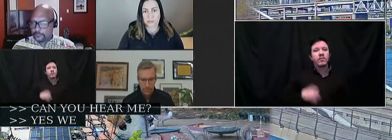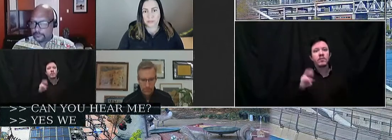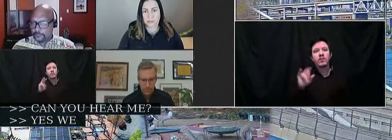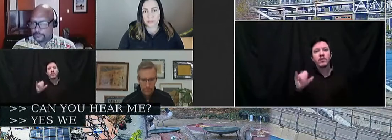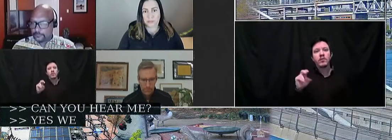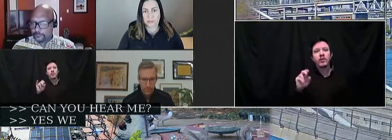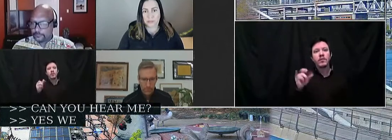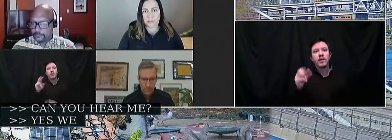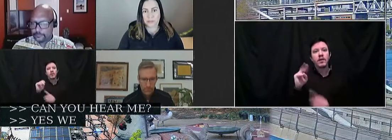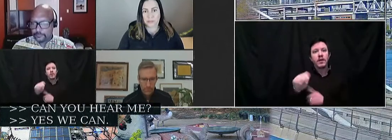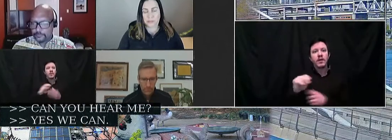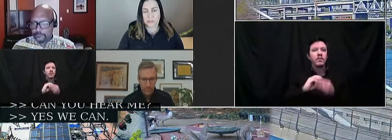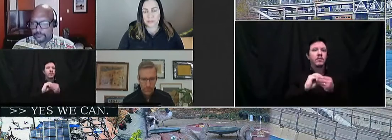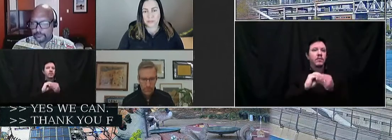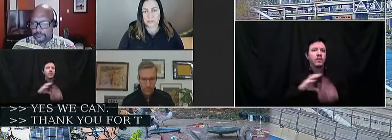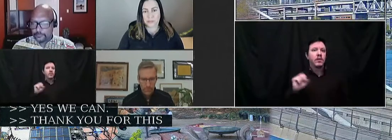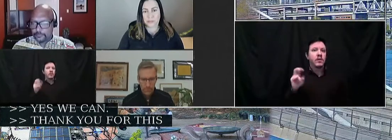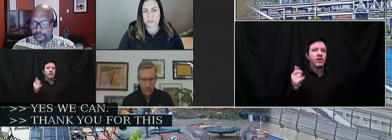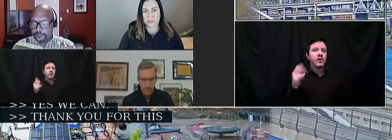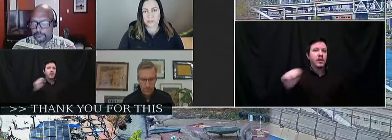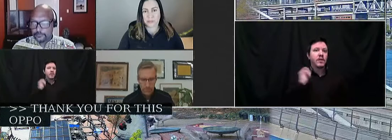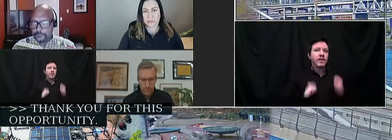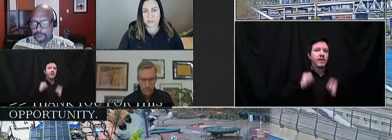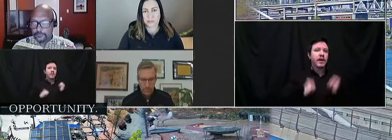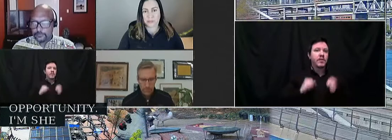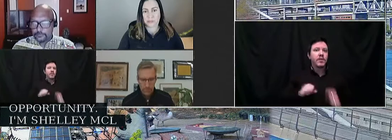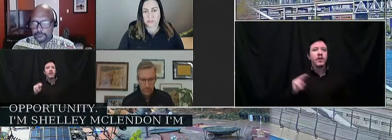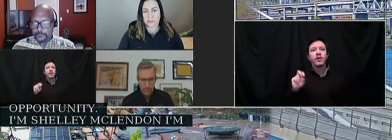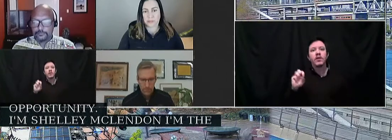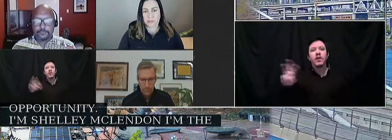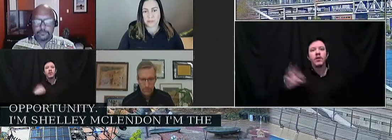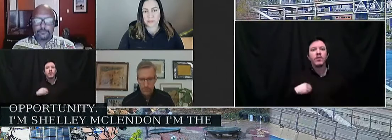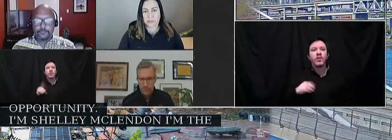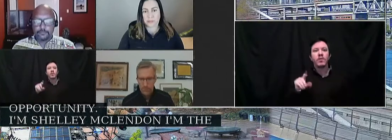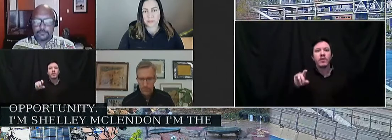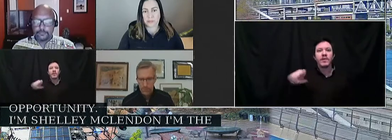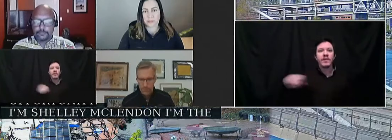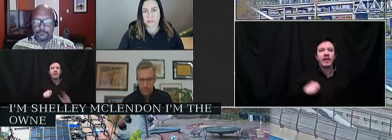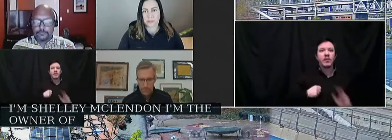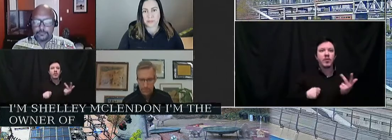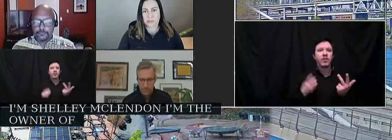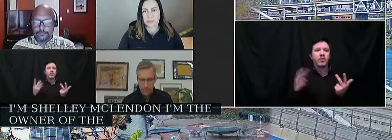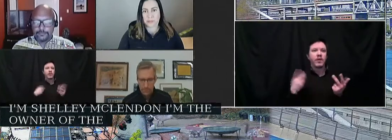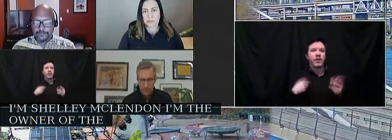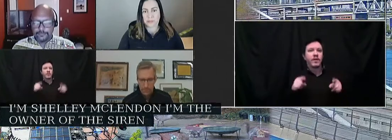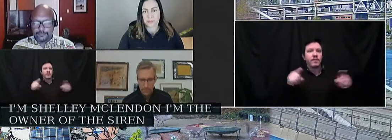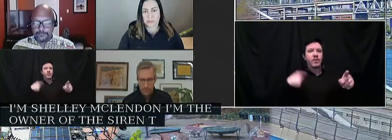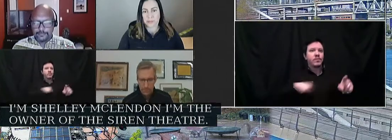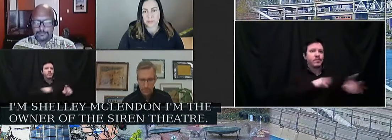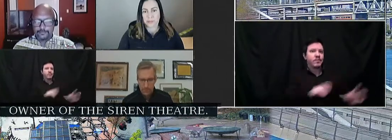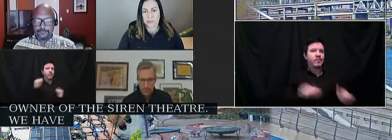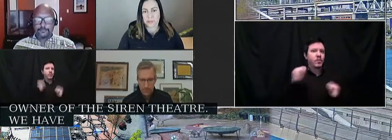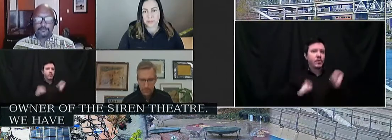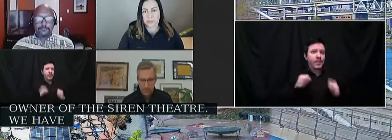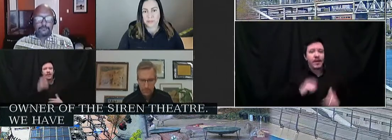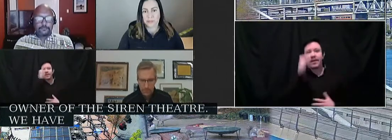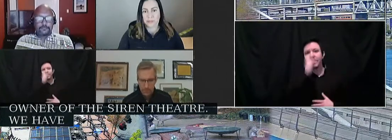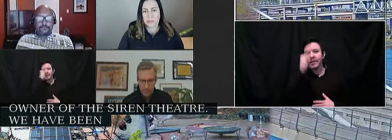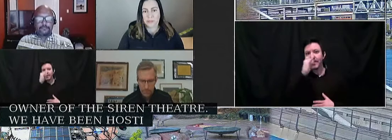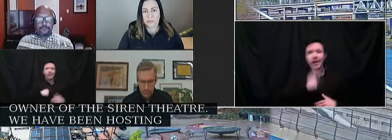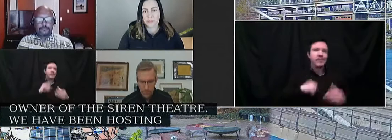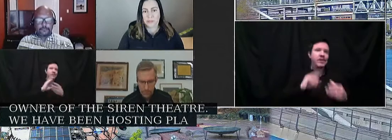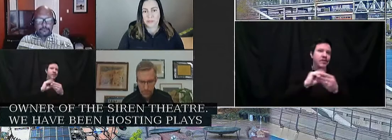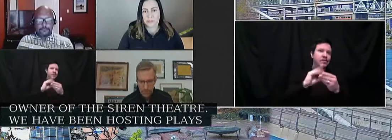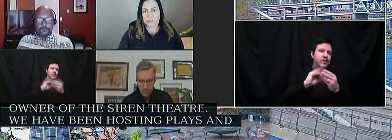McClendon and I'm the owner of the Siren Theater on Northwest Davis between 3rd and 4th. We've been hosting plays, live comedy, and storytelling shows and community